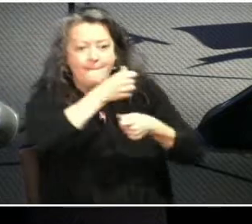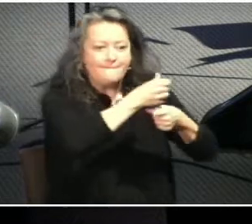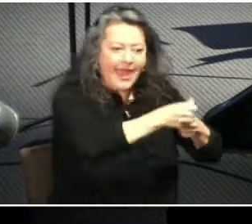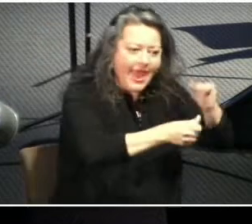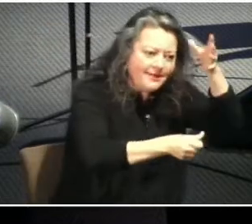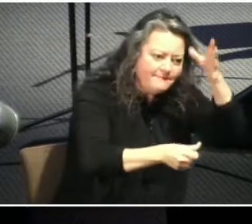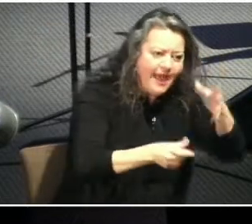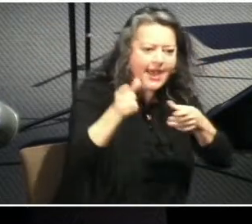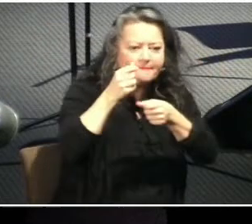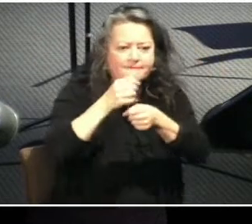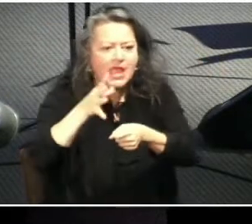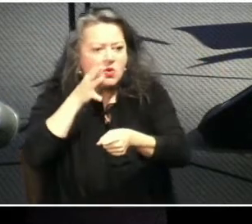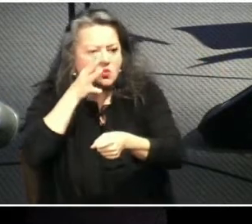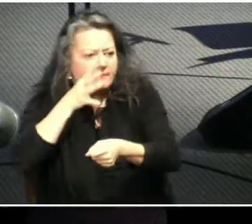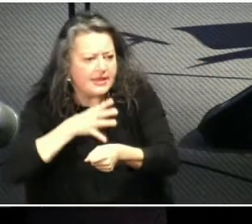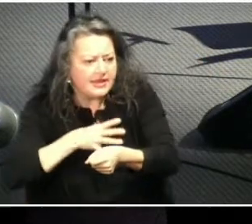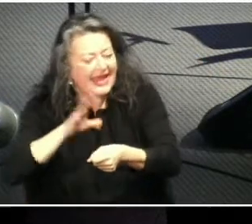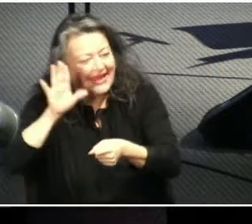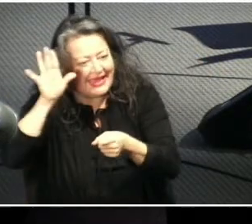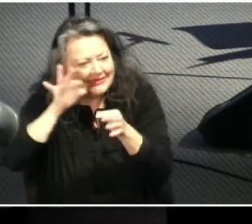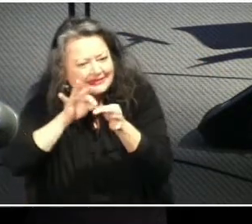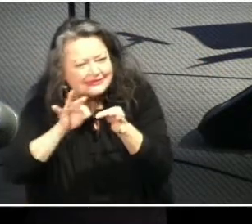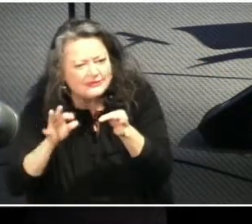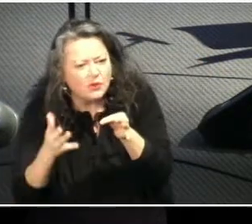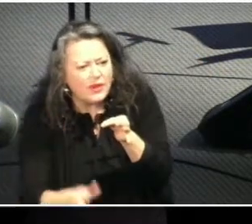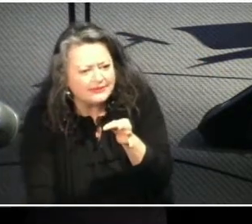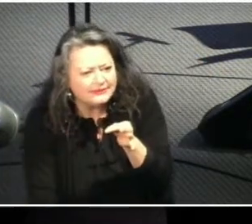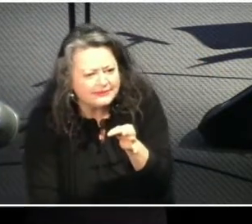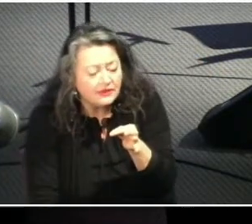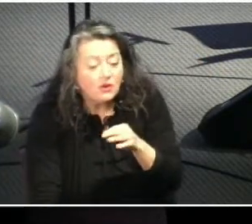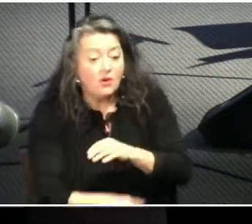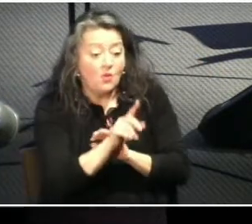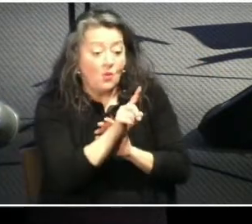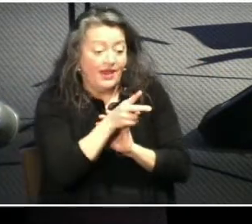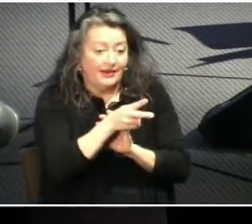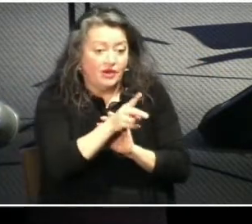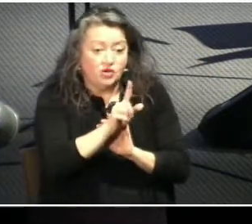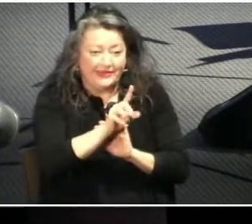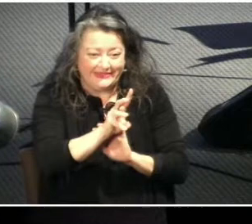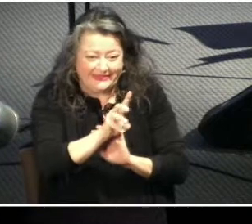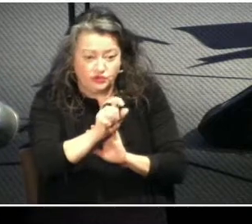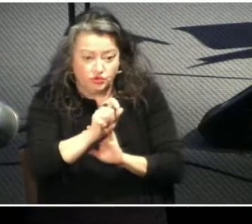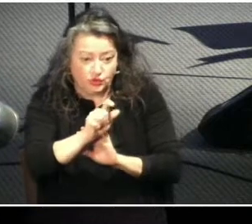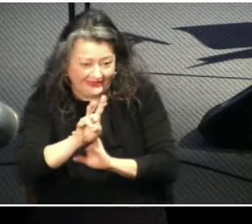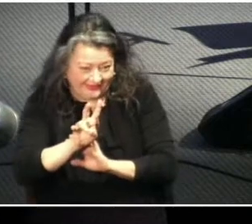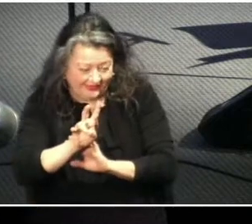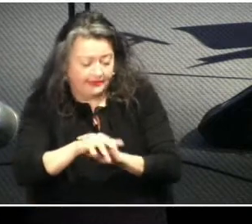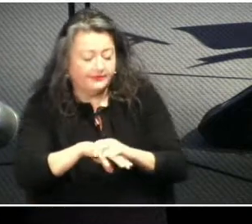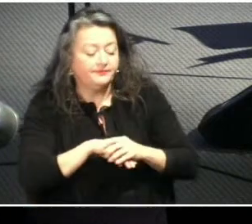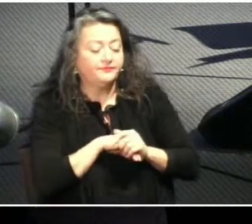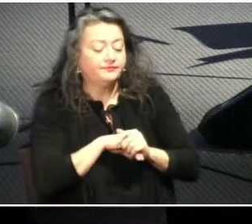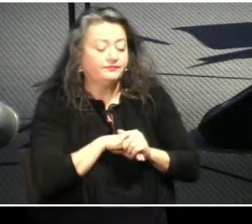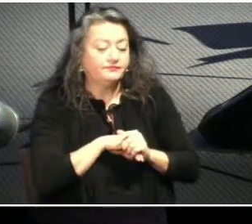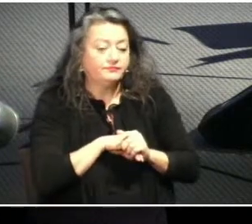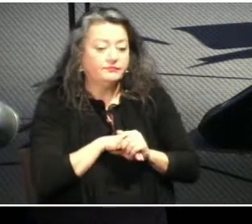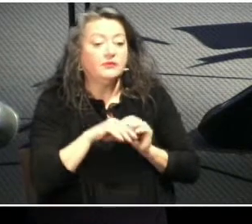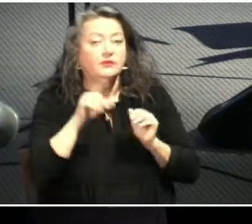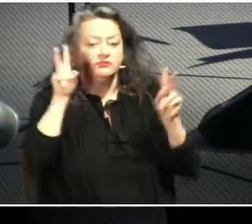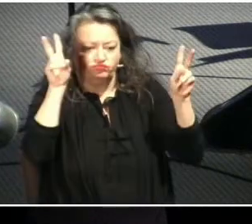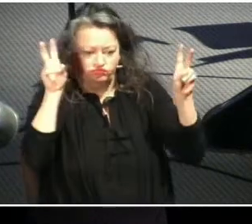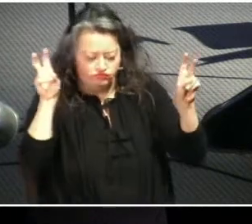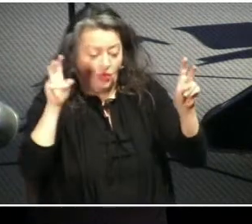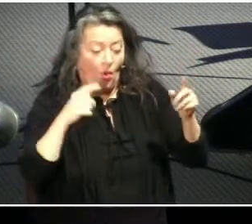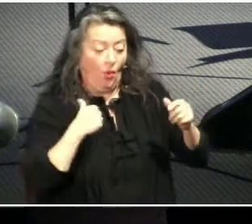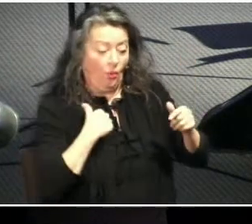carefully to what he says genesis 1 26 and 27 then god said let us make man